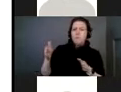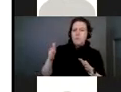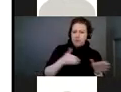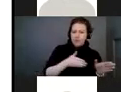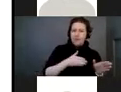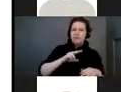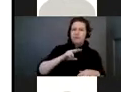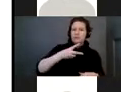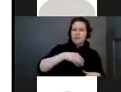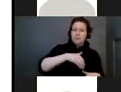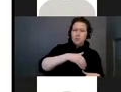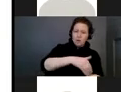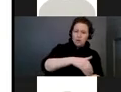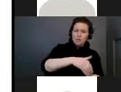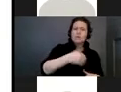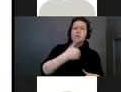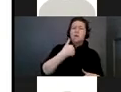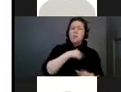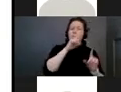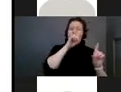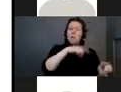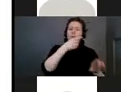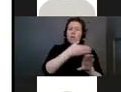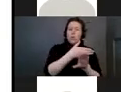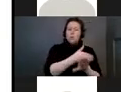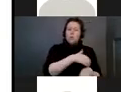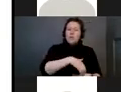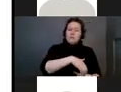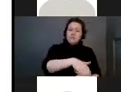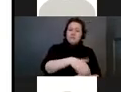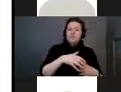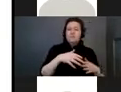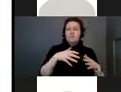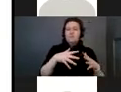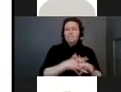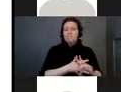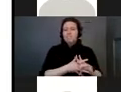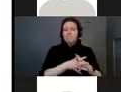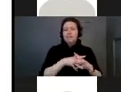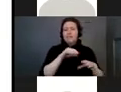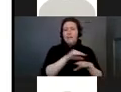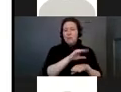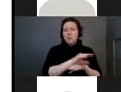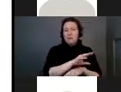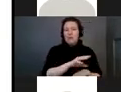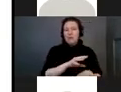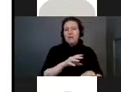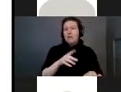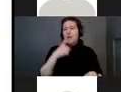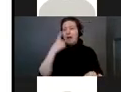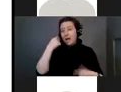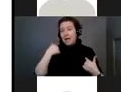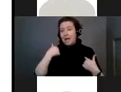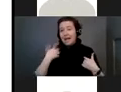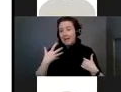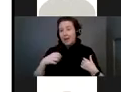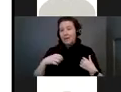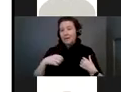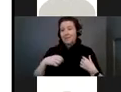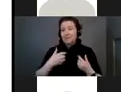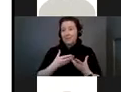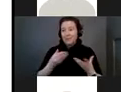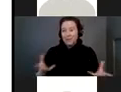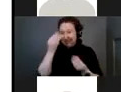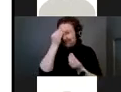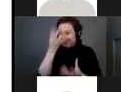actually went in for preconception counseling, and I don't put that out there just to share too much, but I put it out there